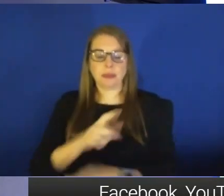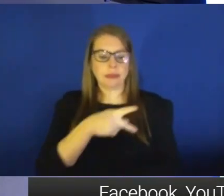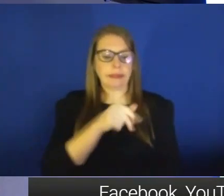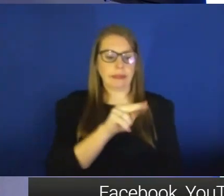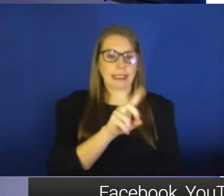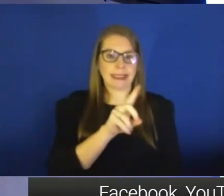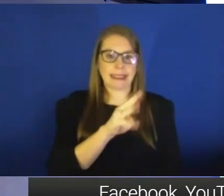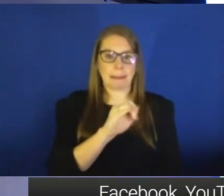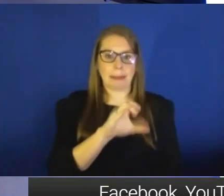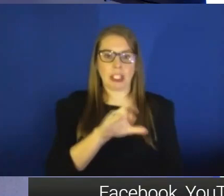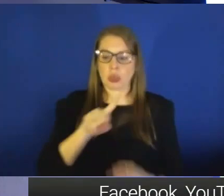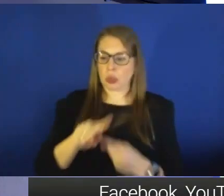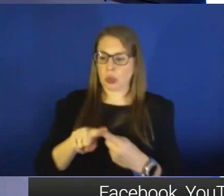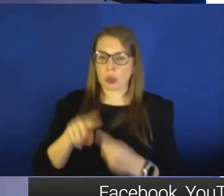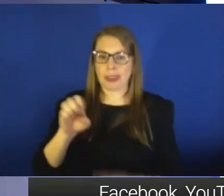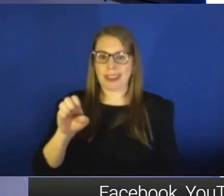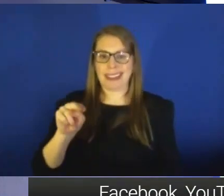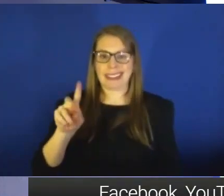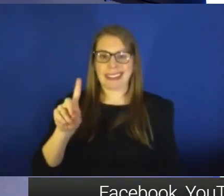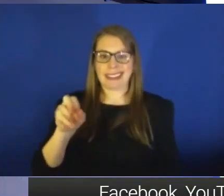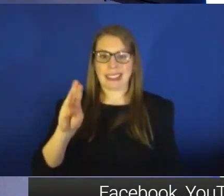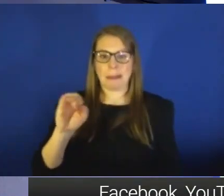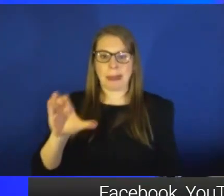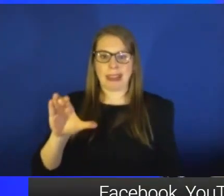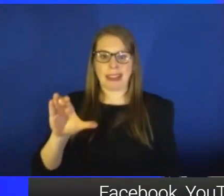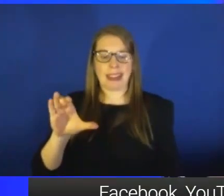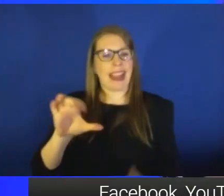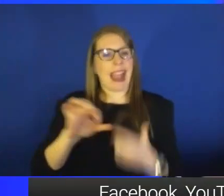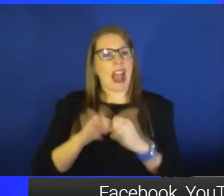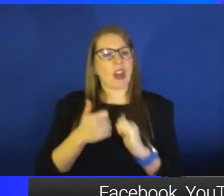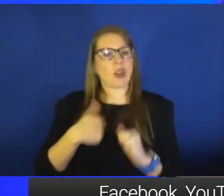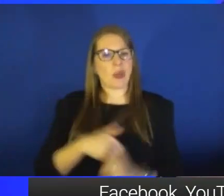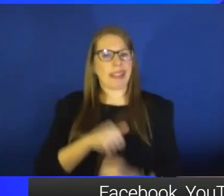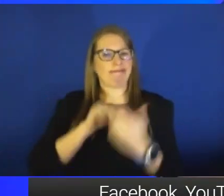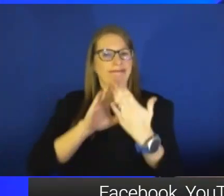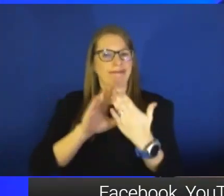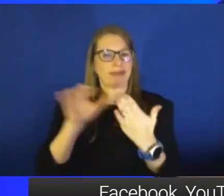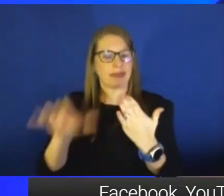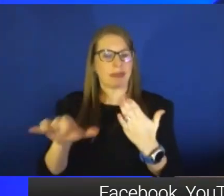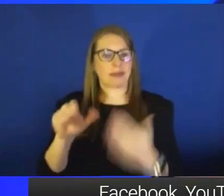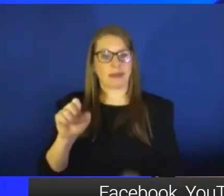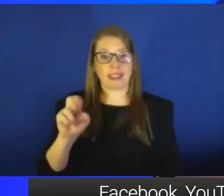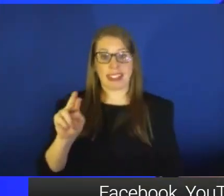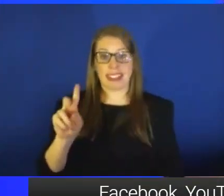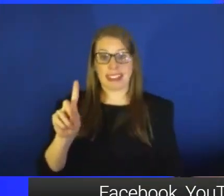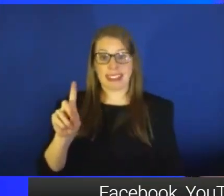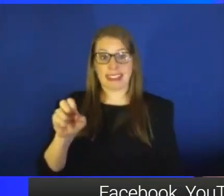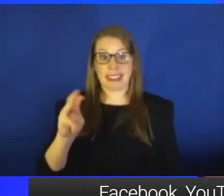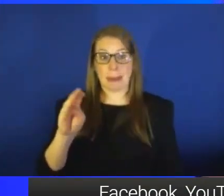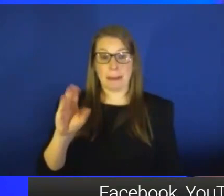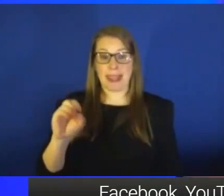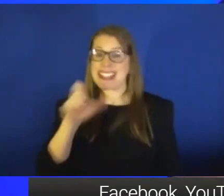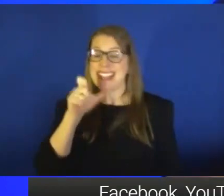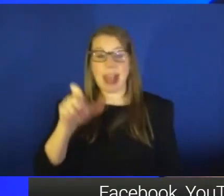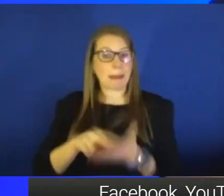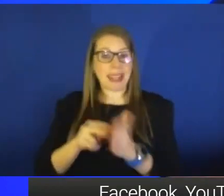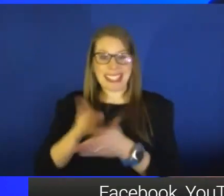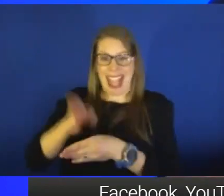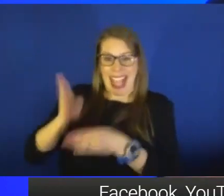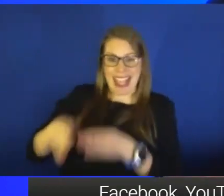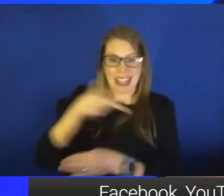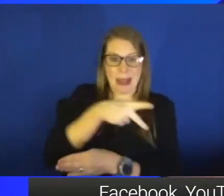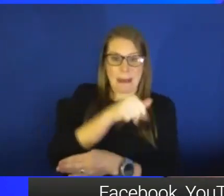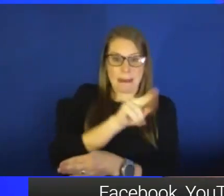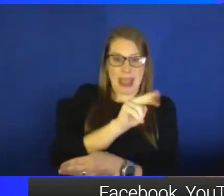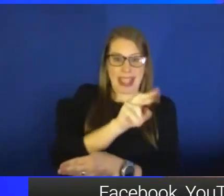No masking, less testing. How do we combat that? Well, first I want to say that endemic does not mean the end of the pandemic, and I think that that's a misnomer